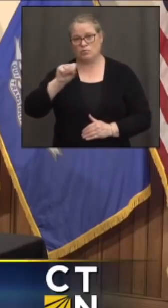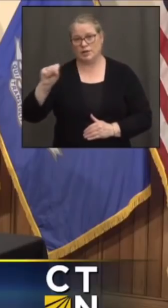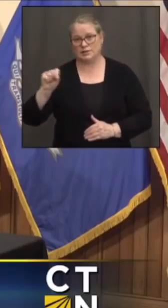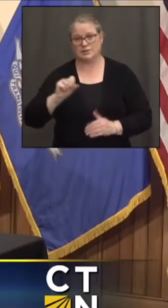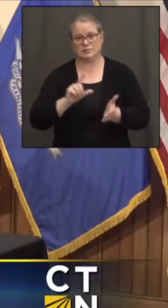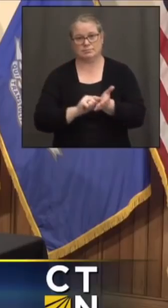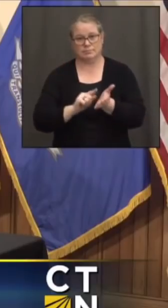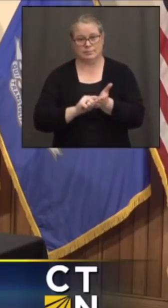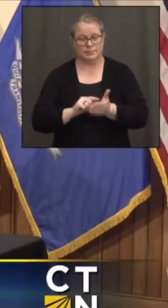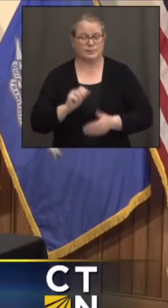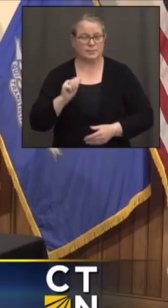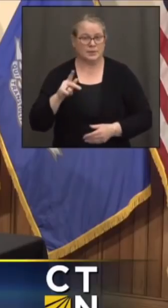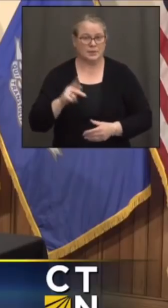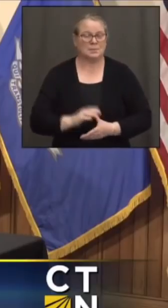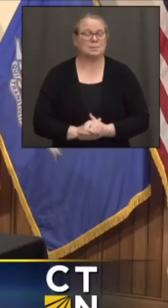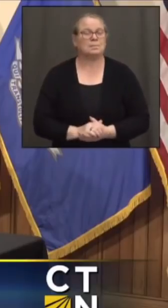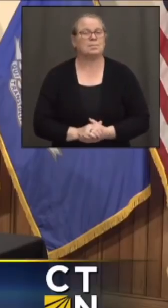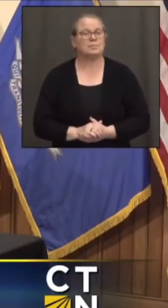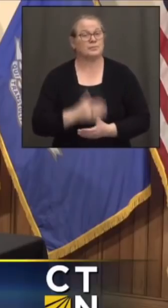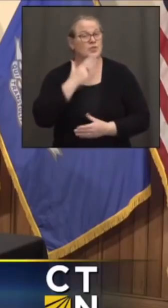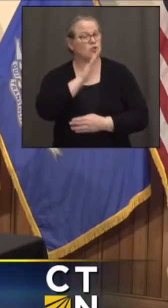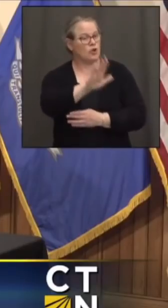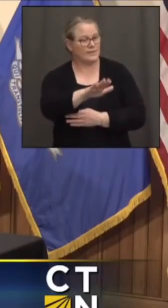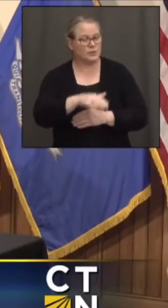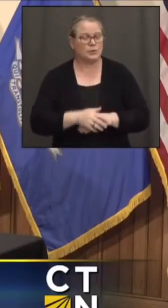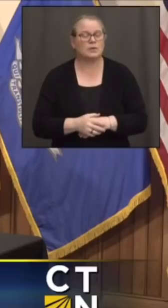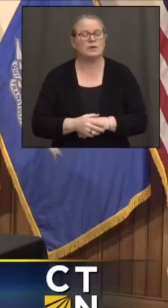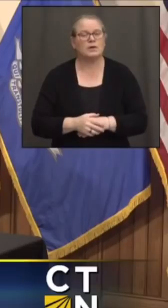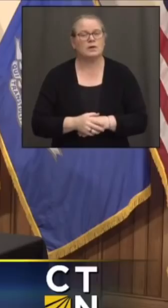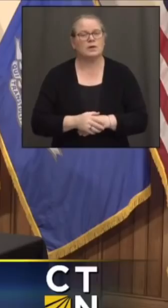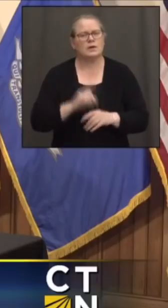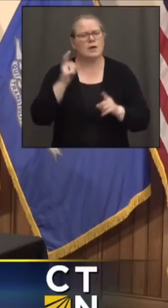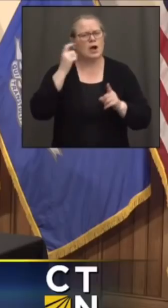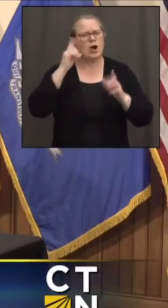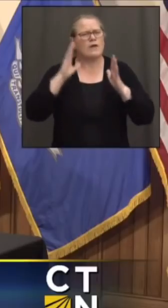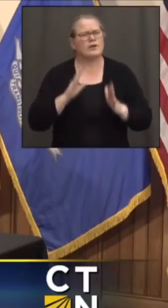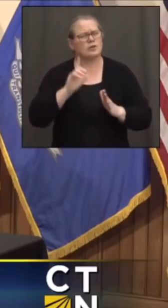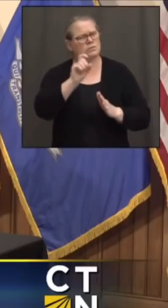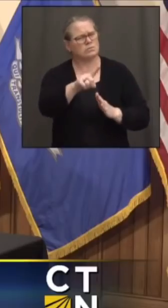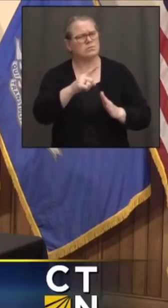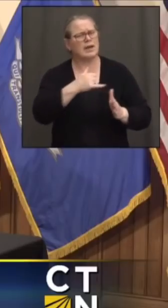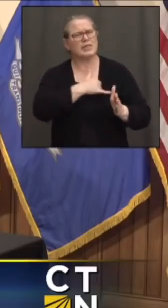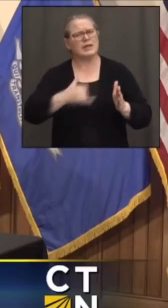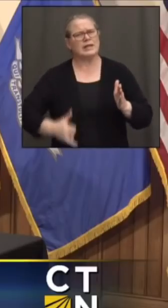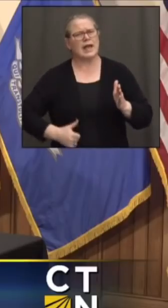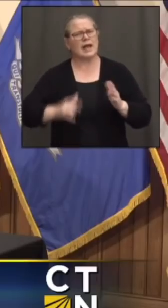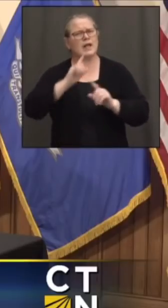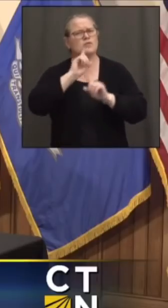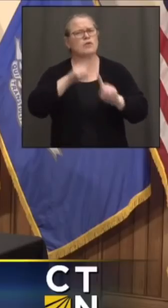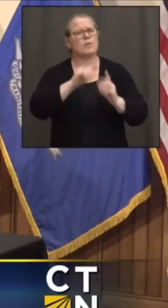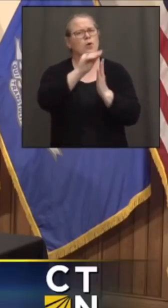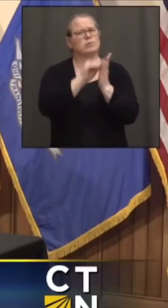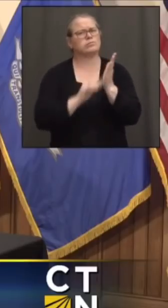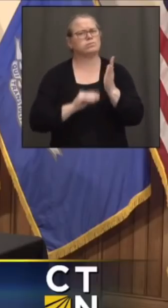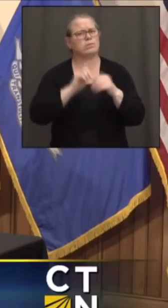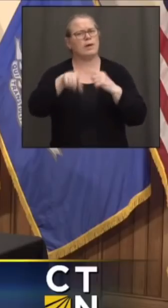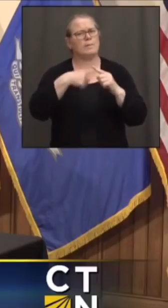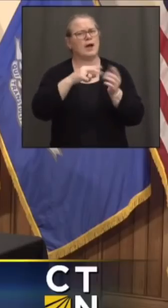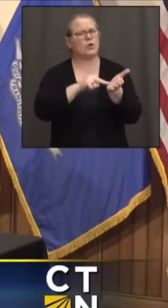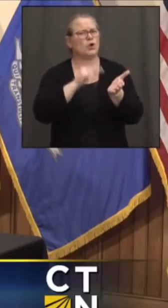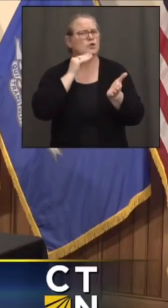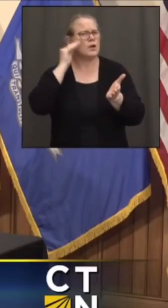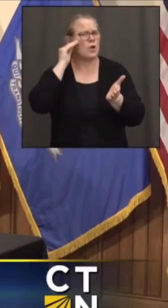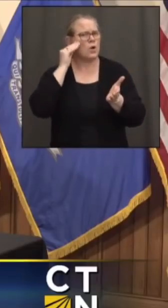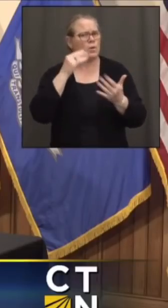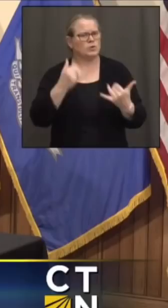Hi, good afternoon. Governor, could you respond to this Yale report on the nursing homes that's out today that says that the